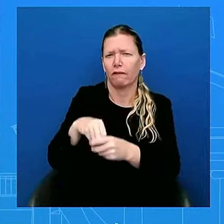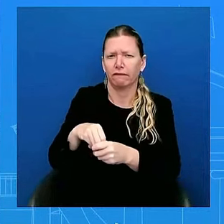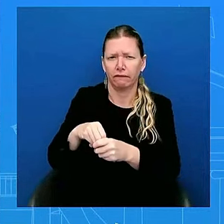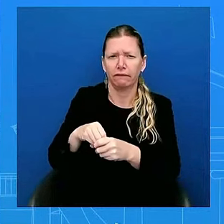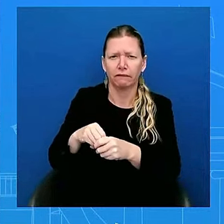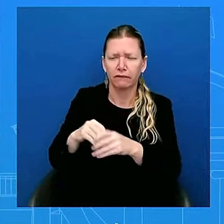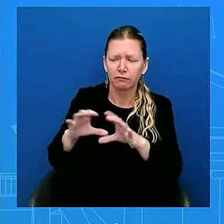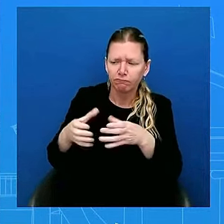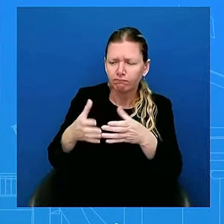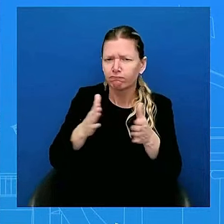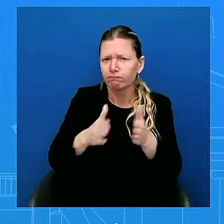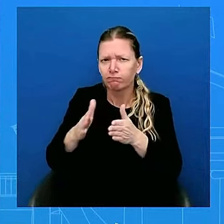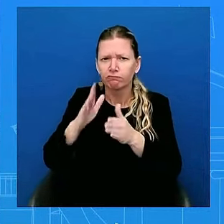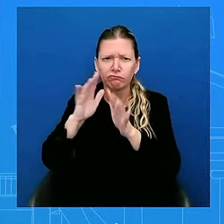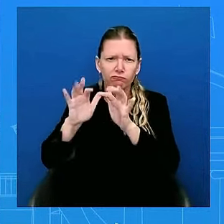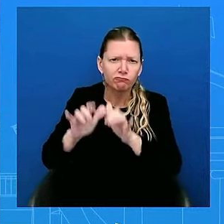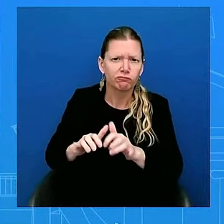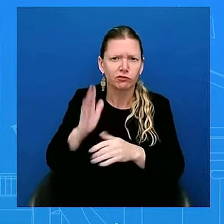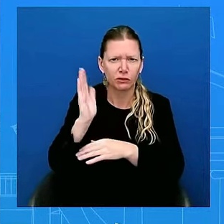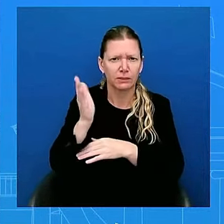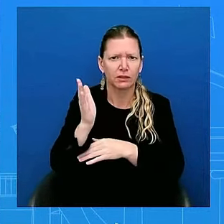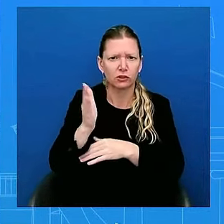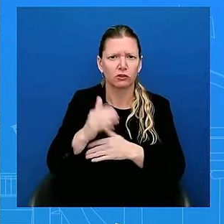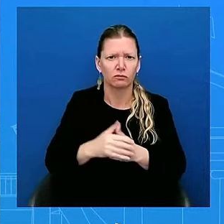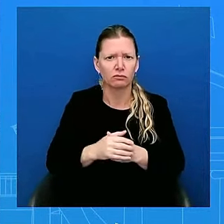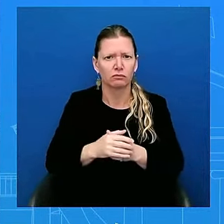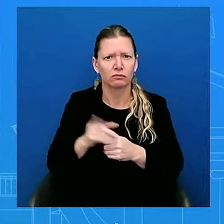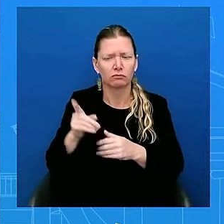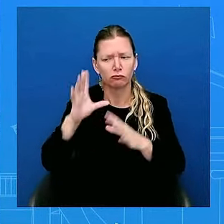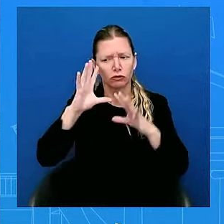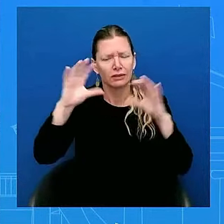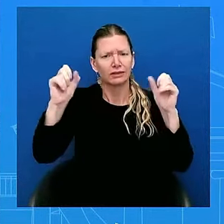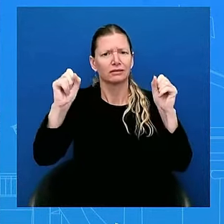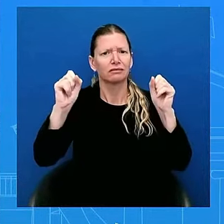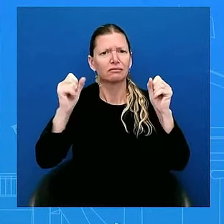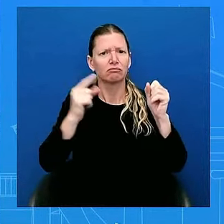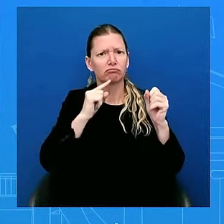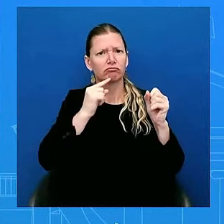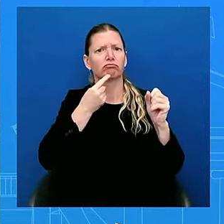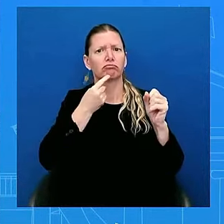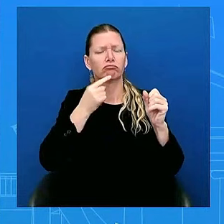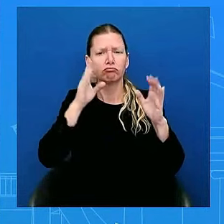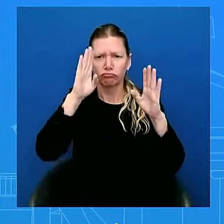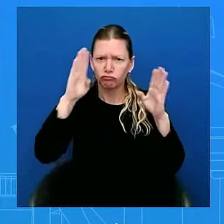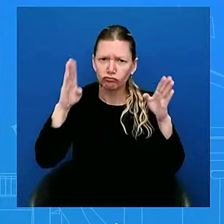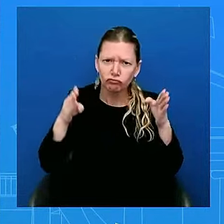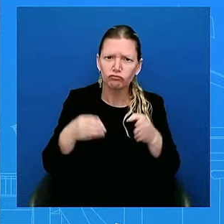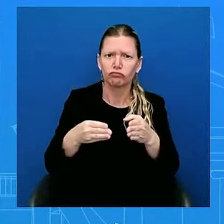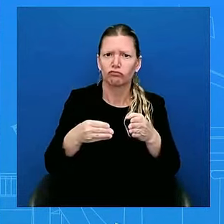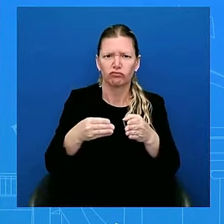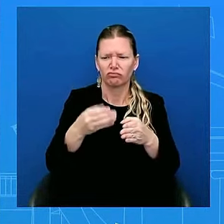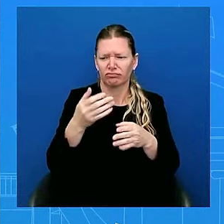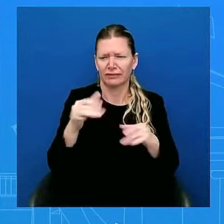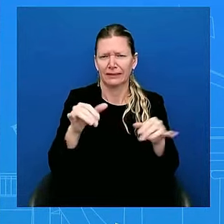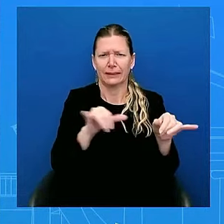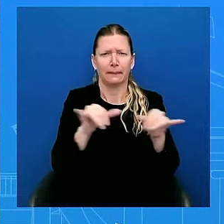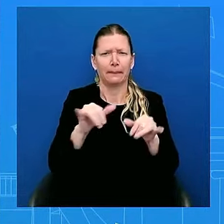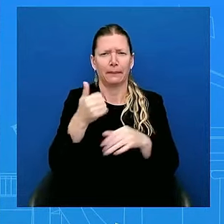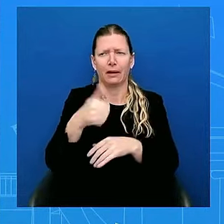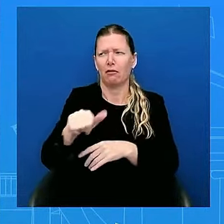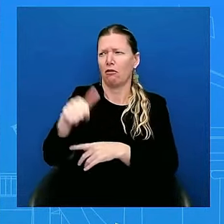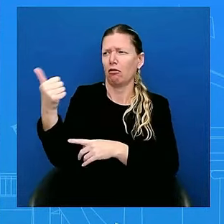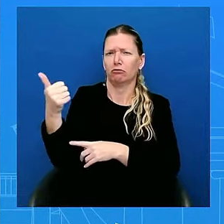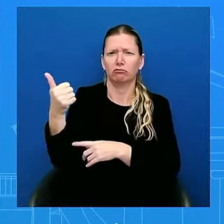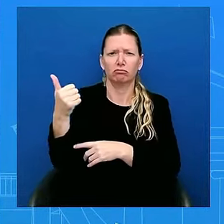very seriously, very focused, like he does with any other speech. And so, tune in, tune in.